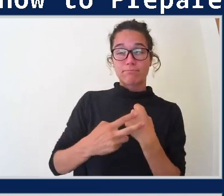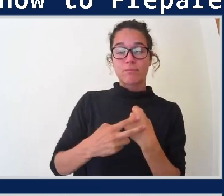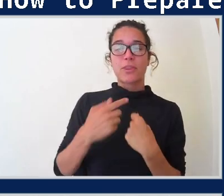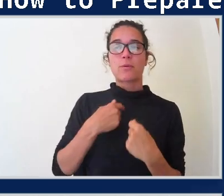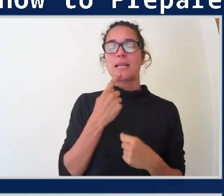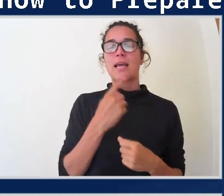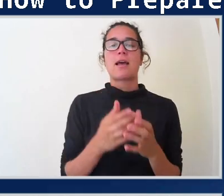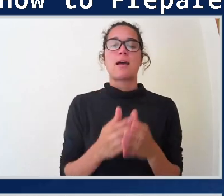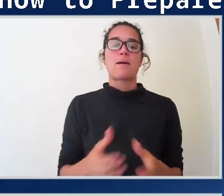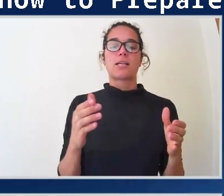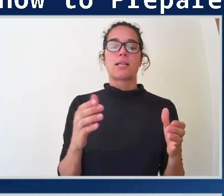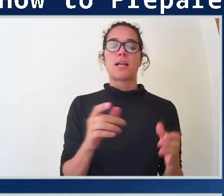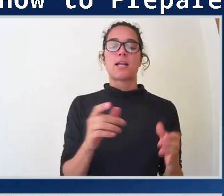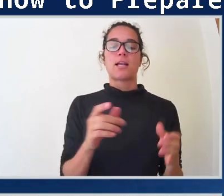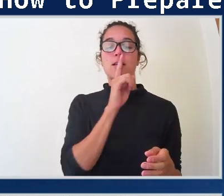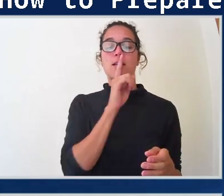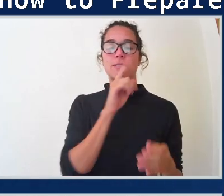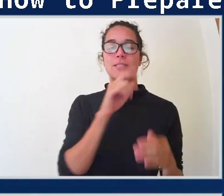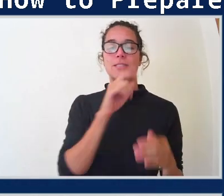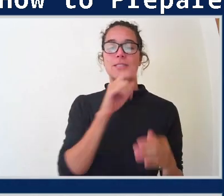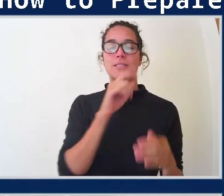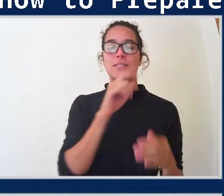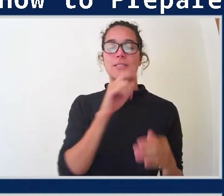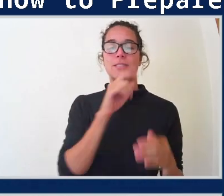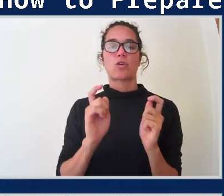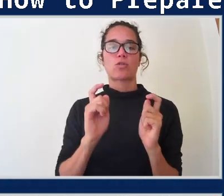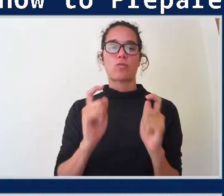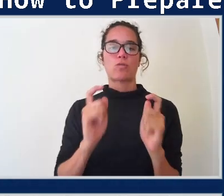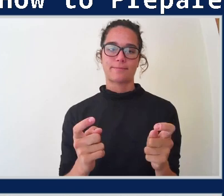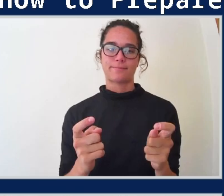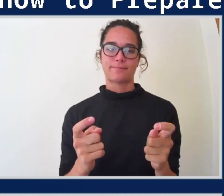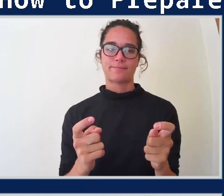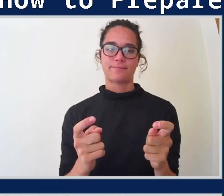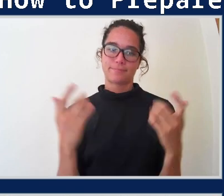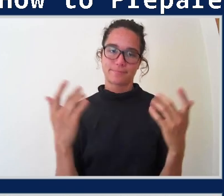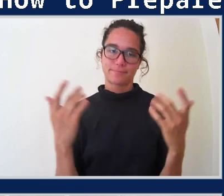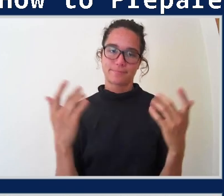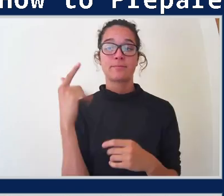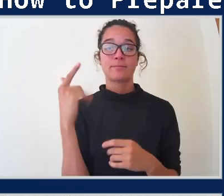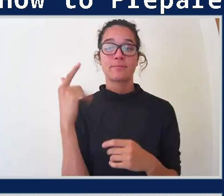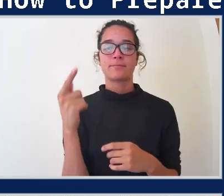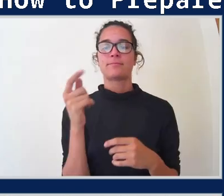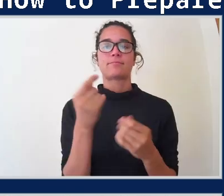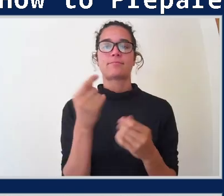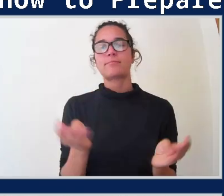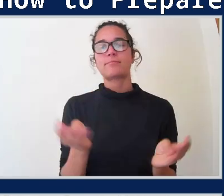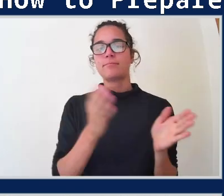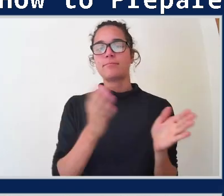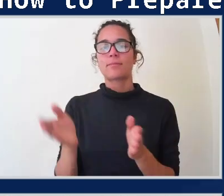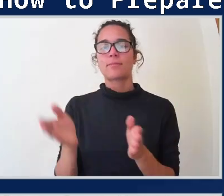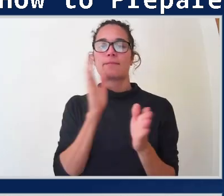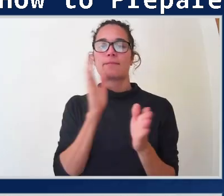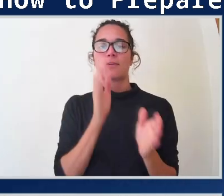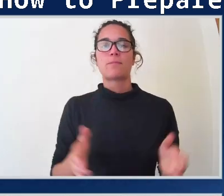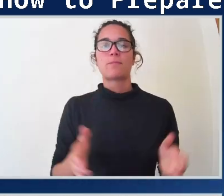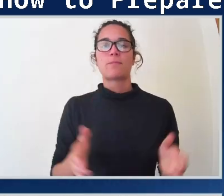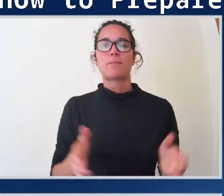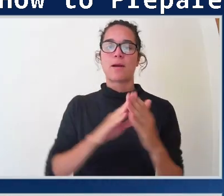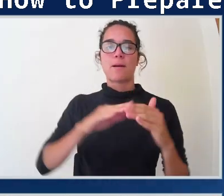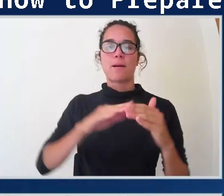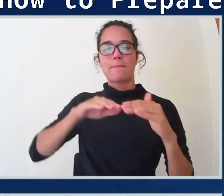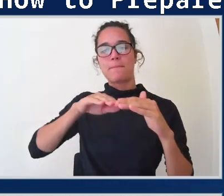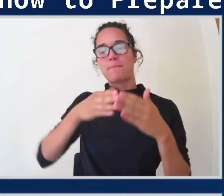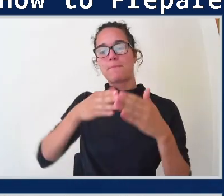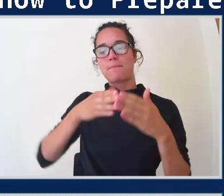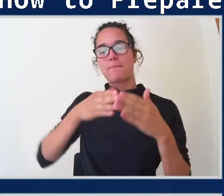being is because there's a couple of ways to make a bucket publicly accessible, right? Yes. So when you have the